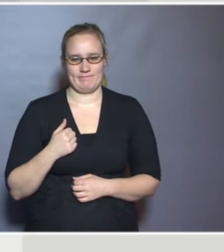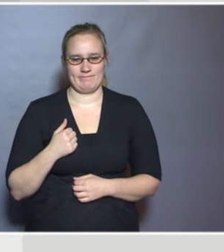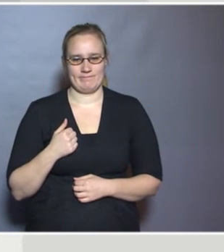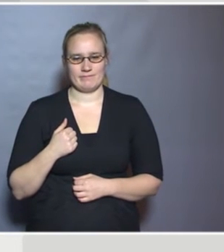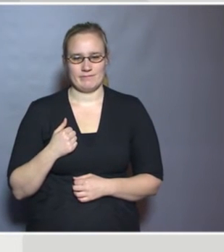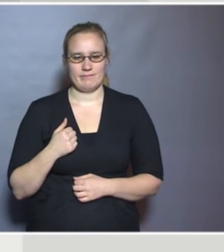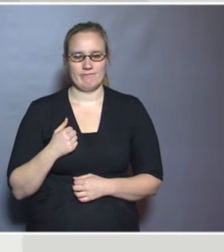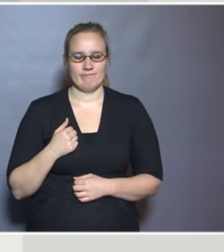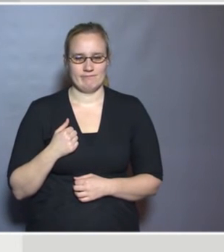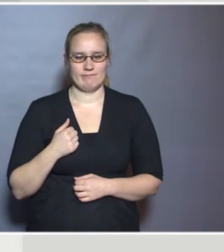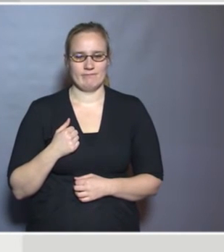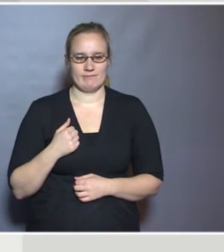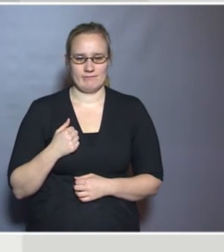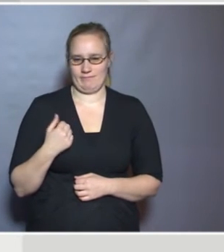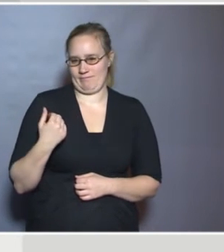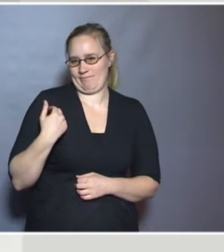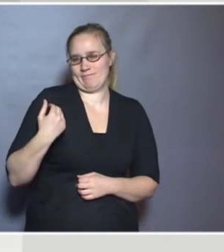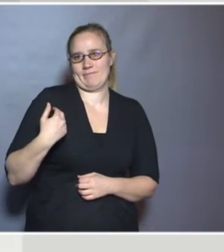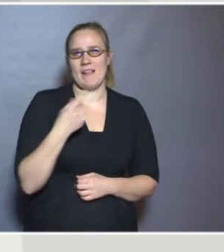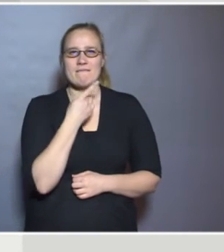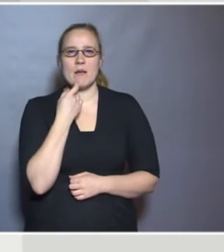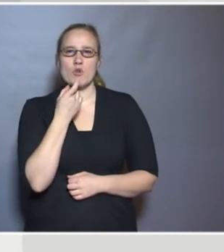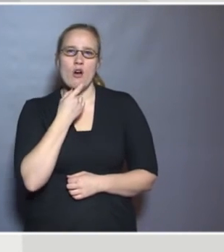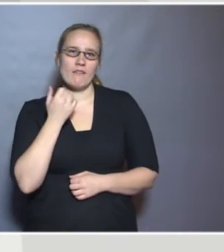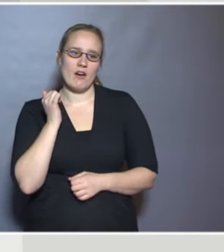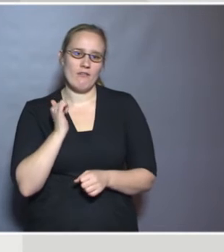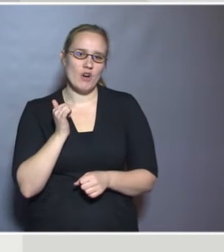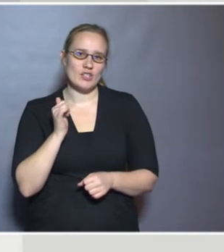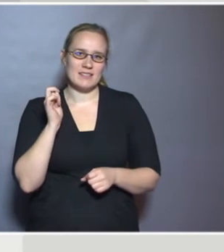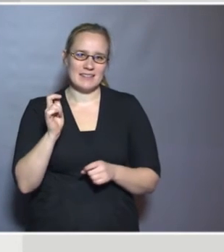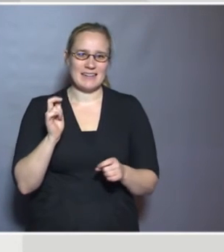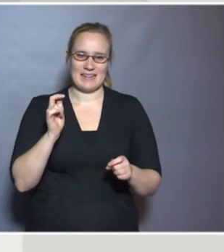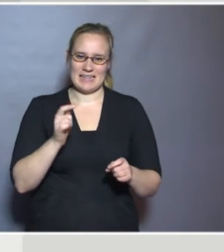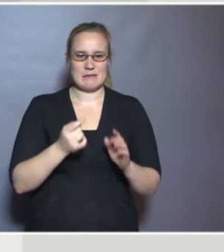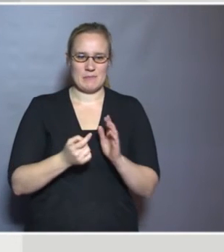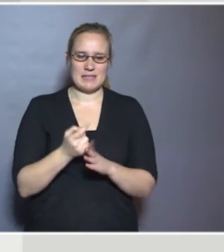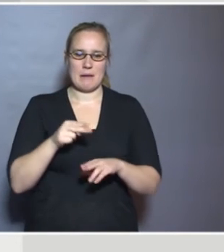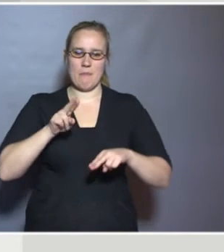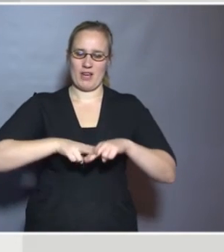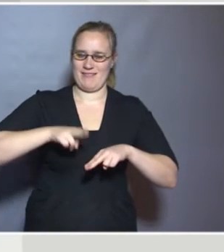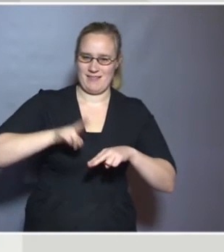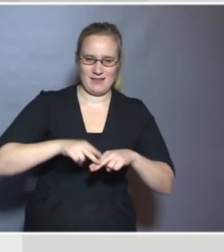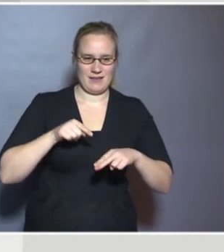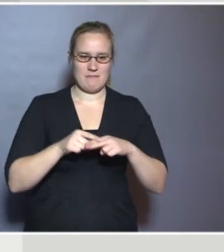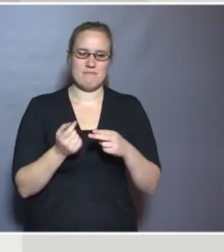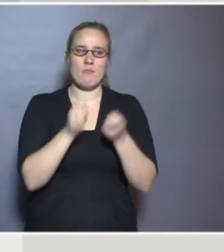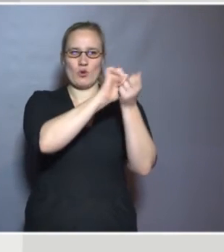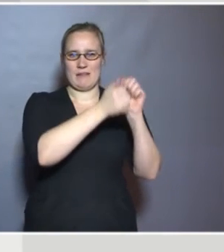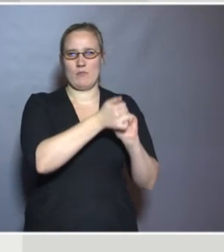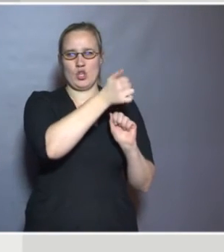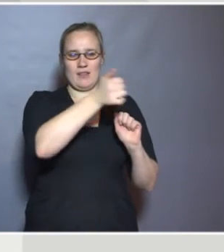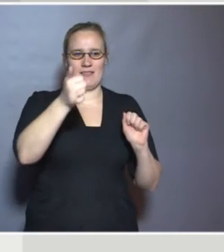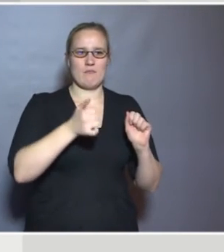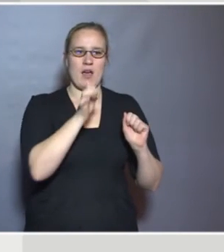This February was actually a little bit of a landmark in policy terms within the European